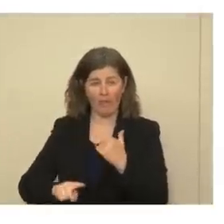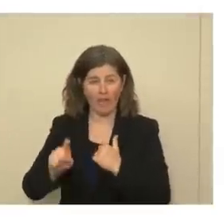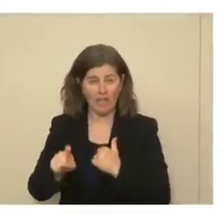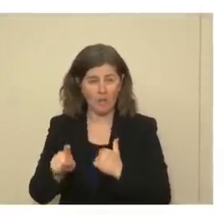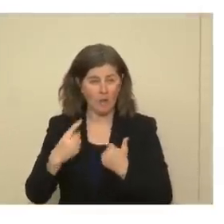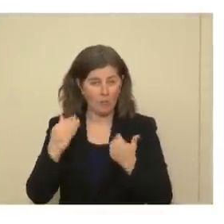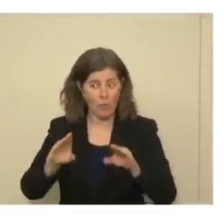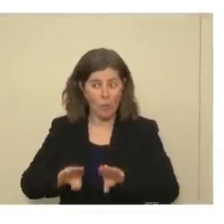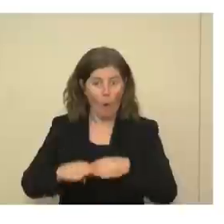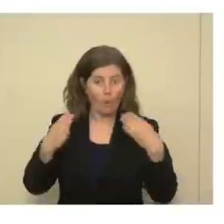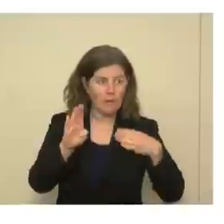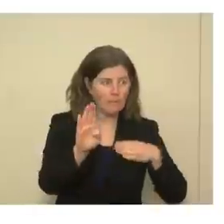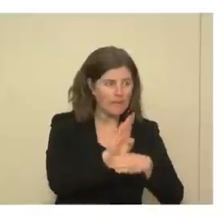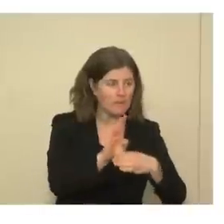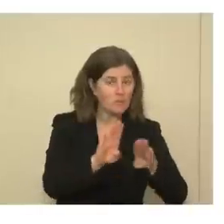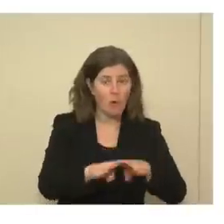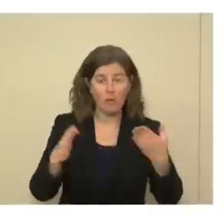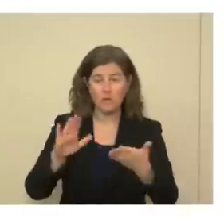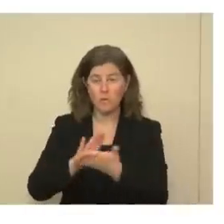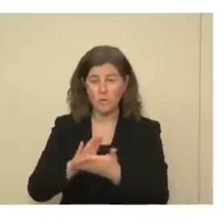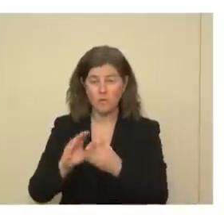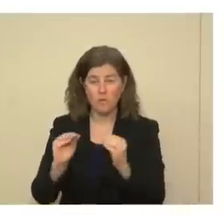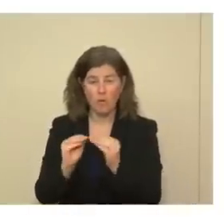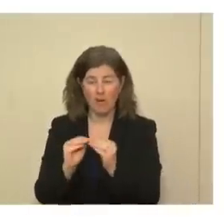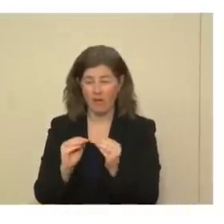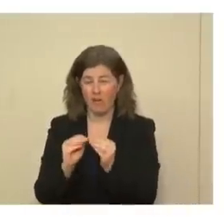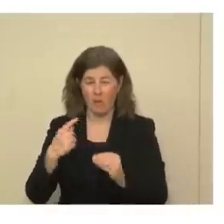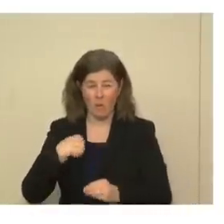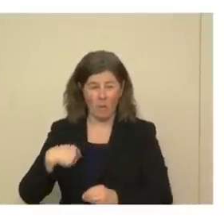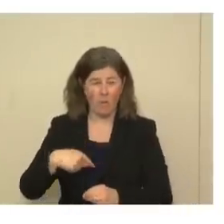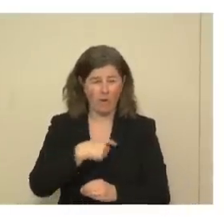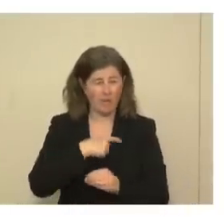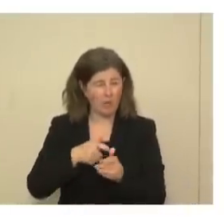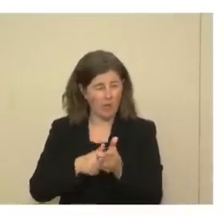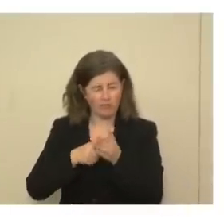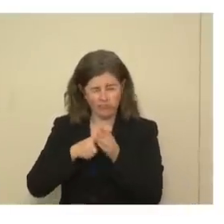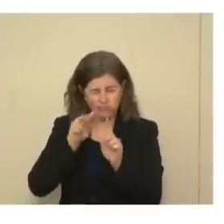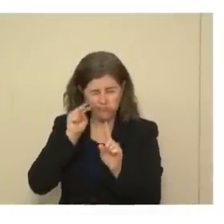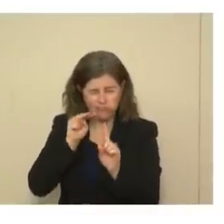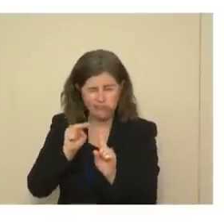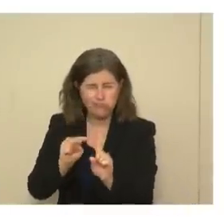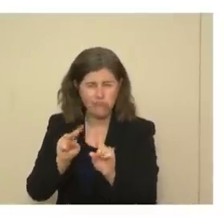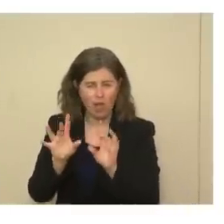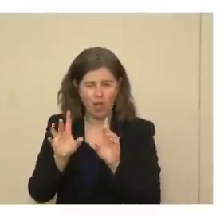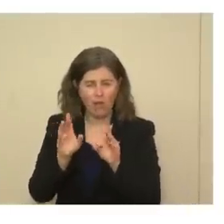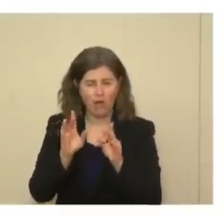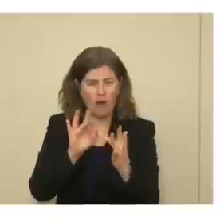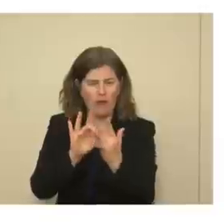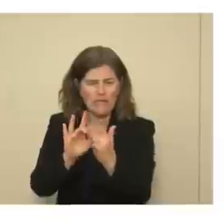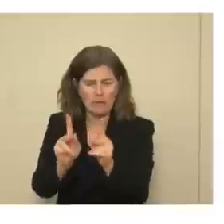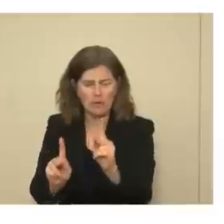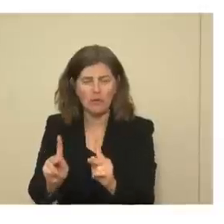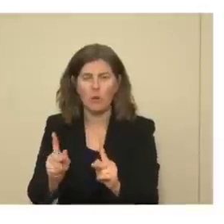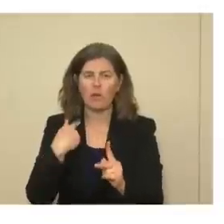we can reopen businesses and schools more, we have to do this contact tracing, and we have to be effective. We've already told you our DOH,